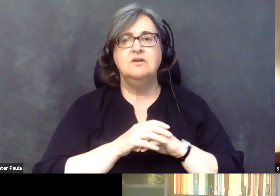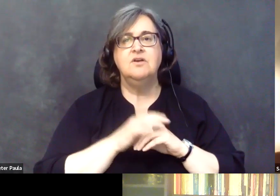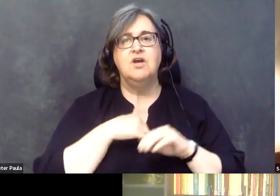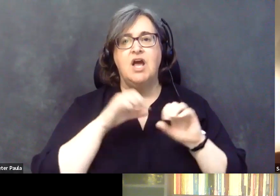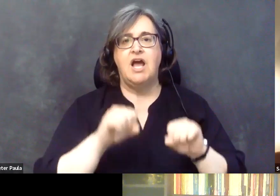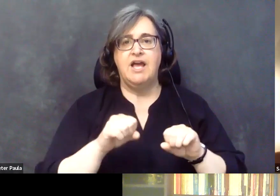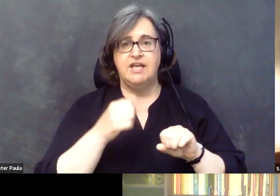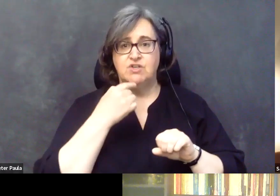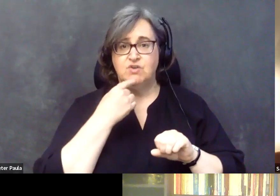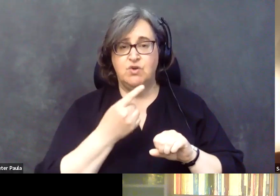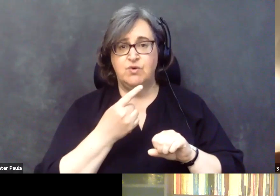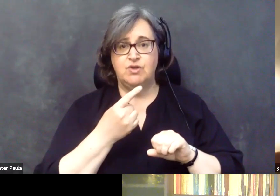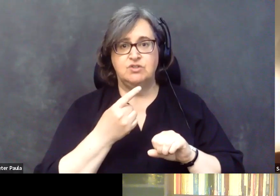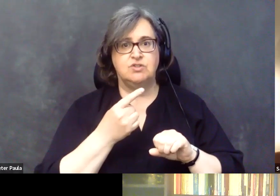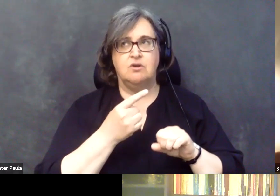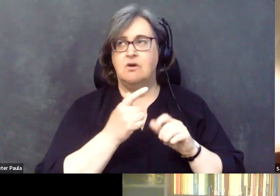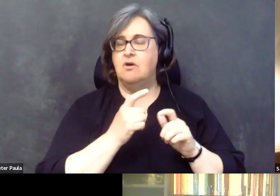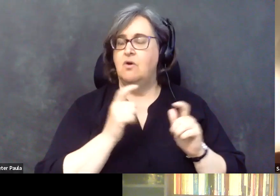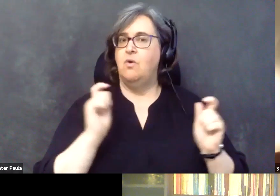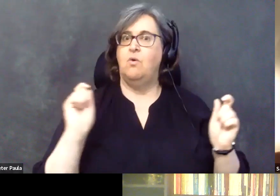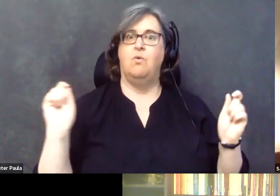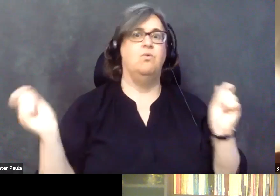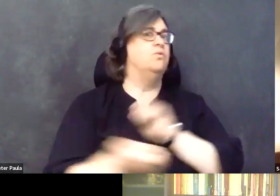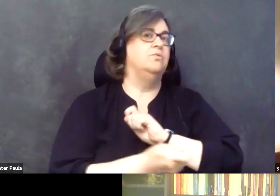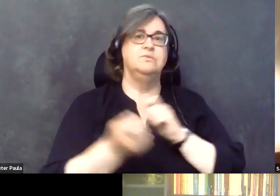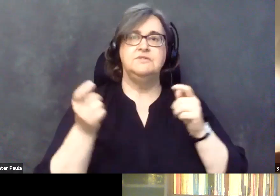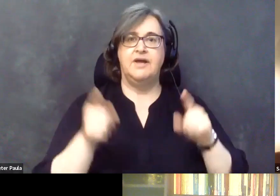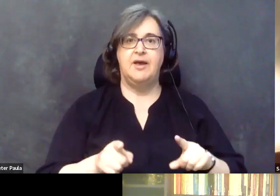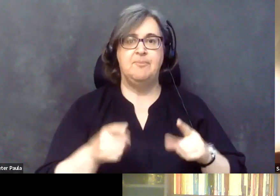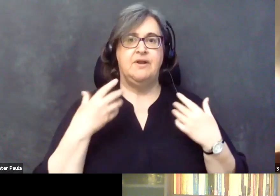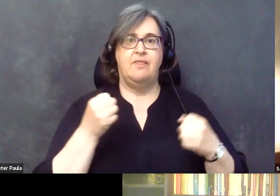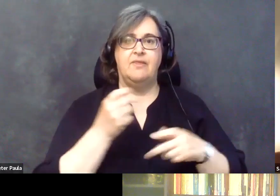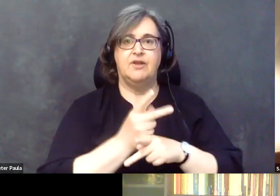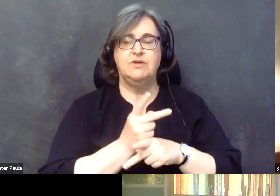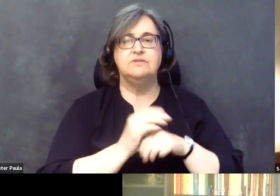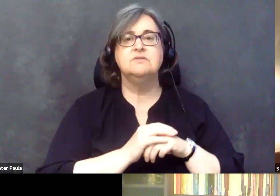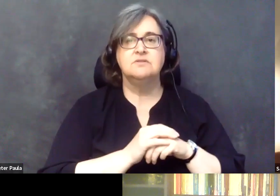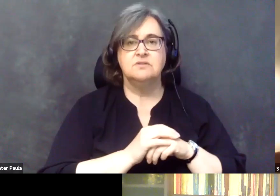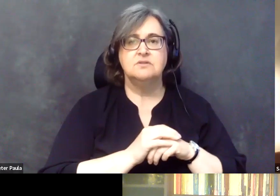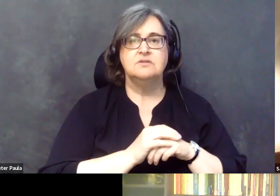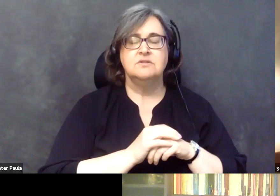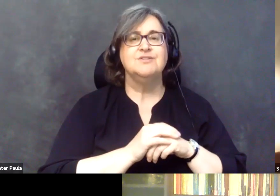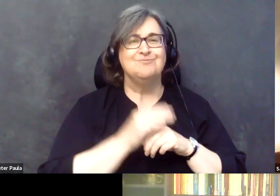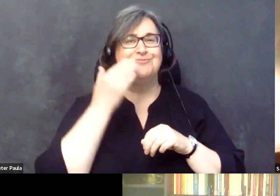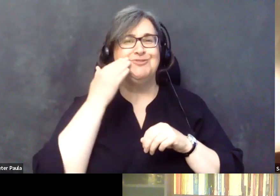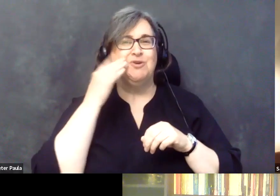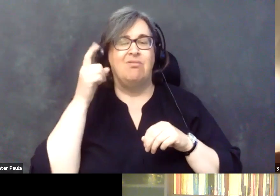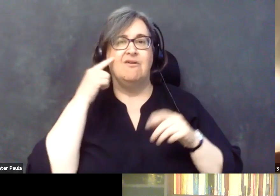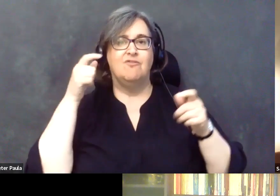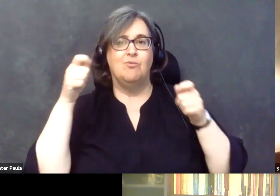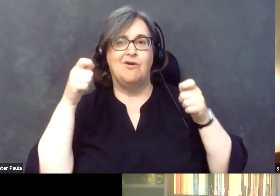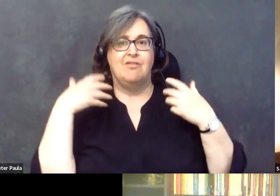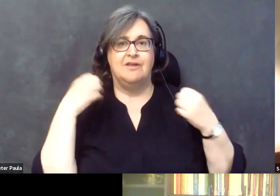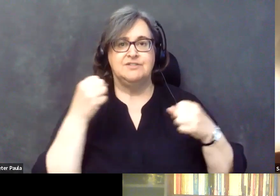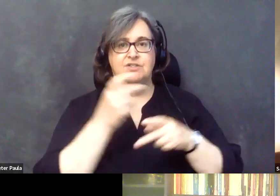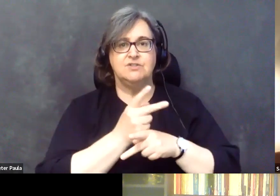tell you that there's been sweeping changes in health care. And health care is heavily regulated, as you know, and